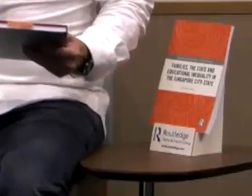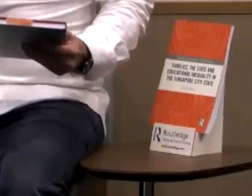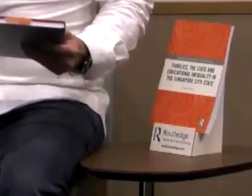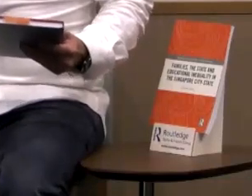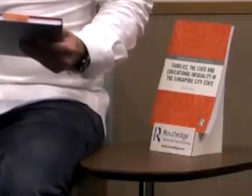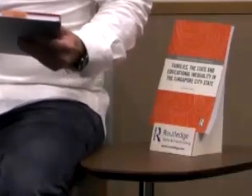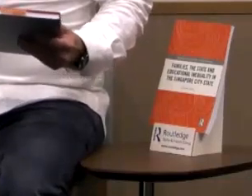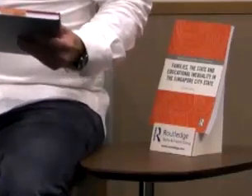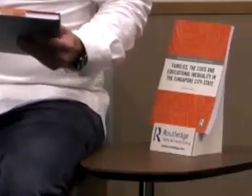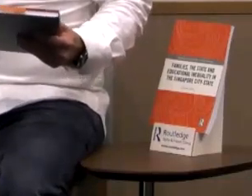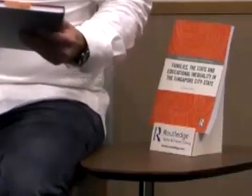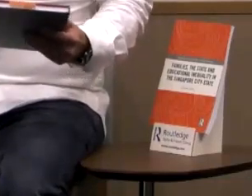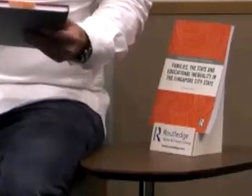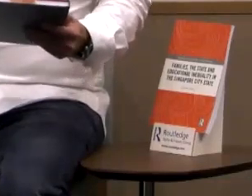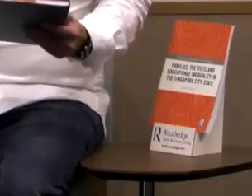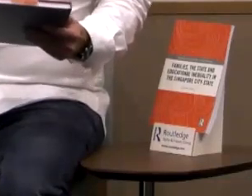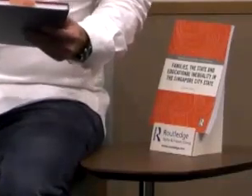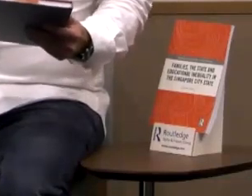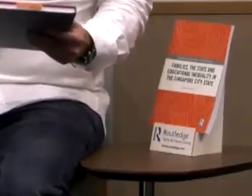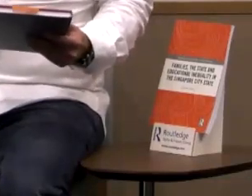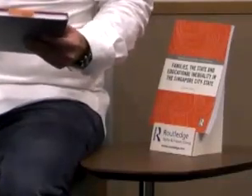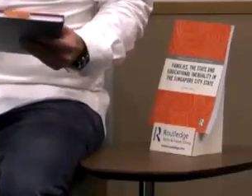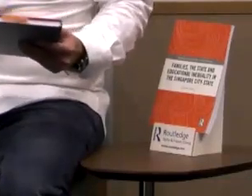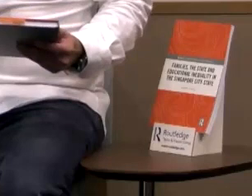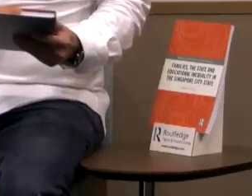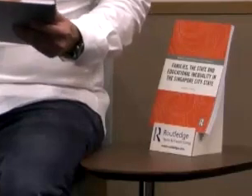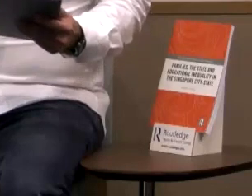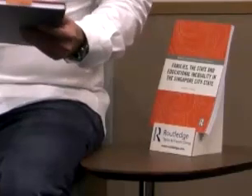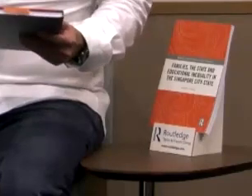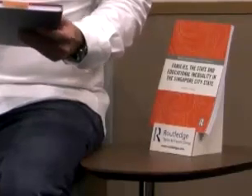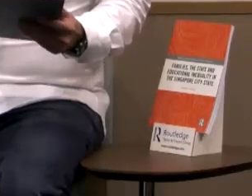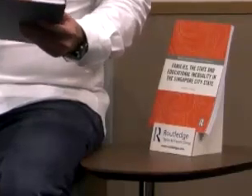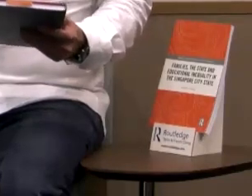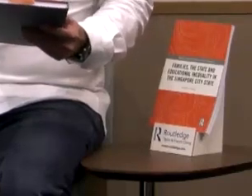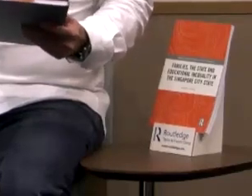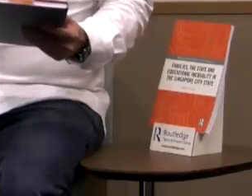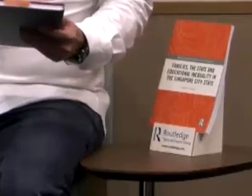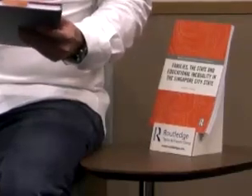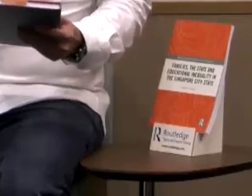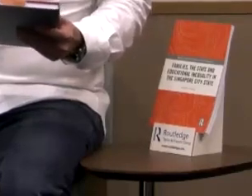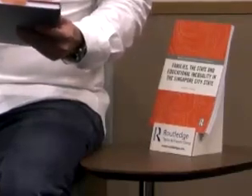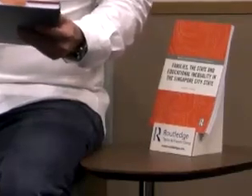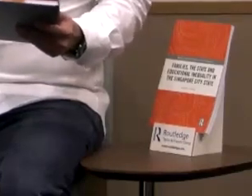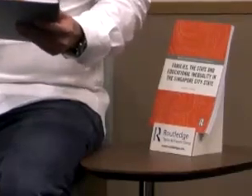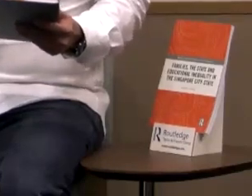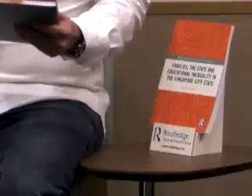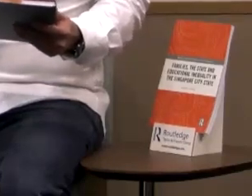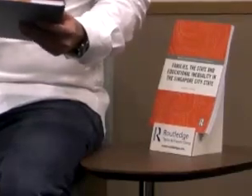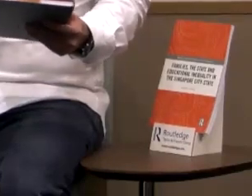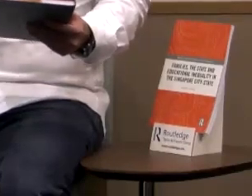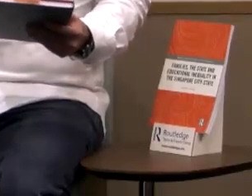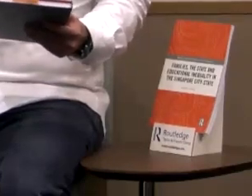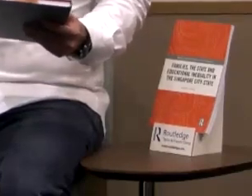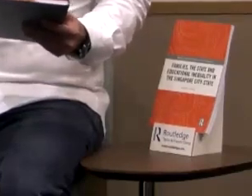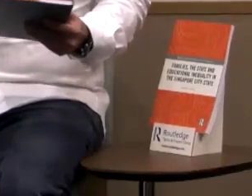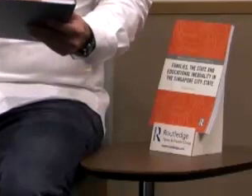um on the book because i have the privilege of um reading from cover to cover the last um the